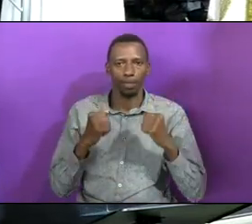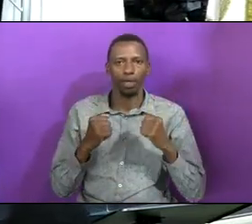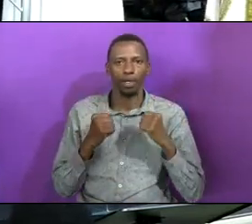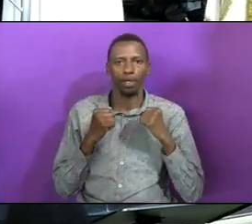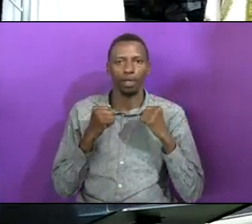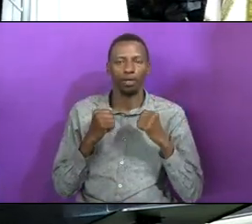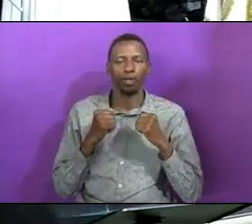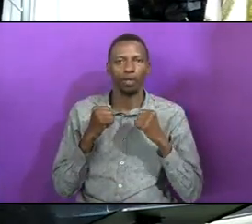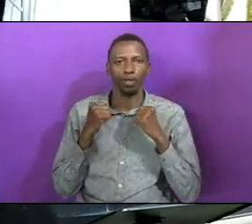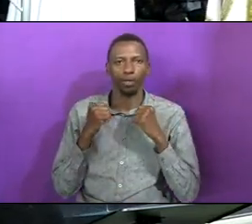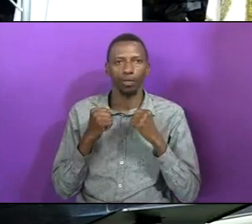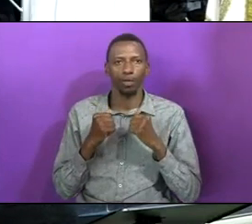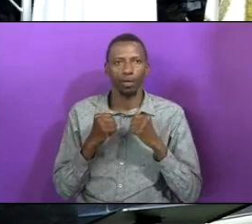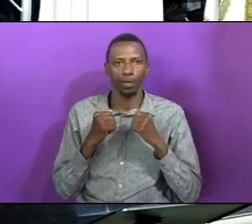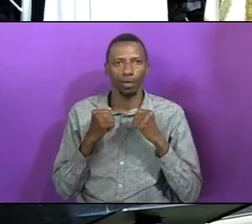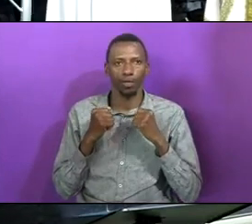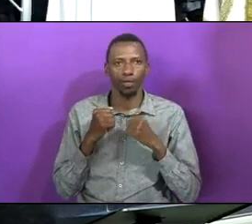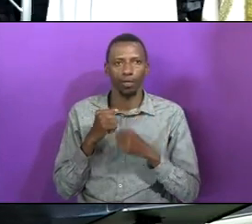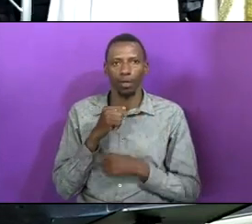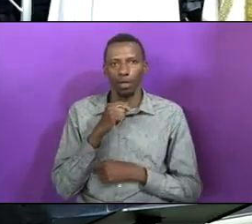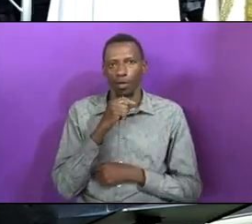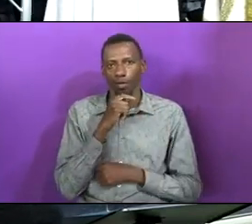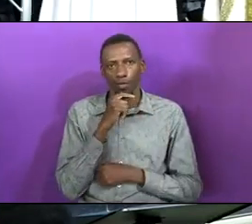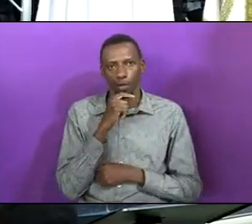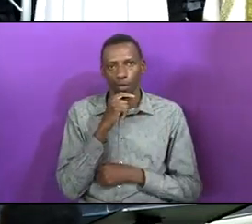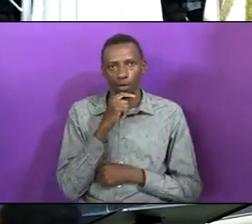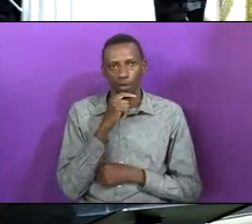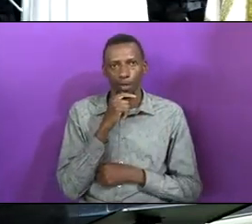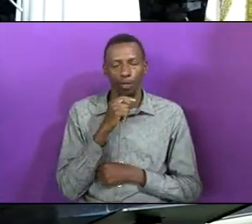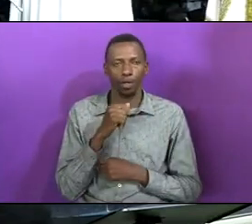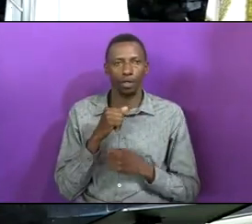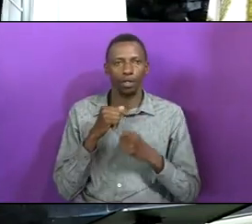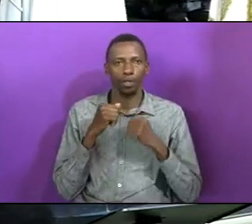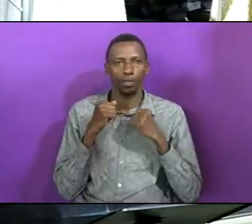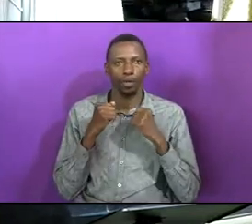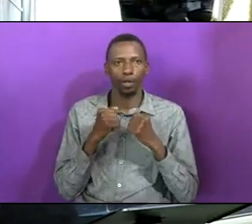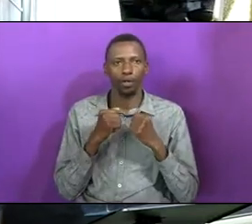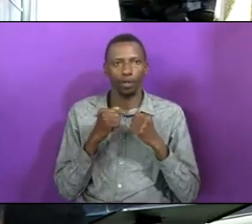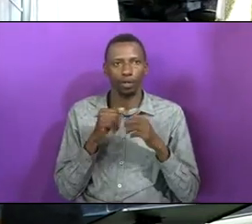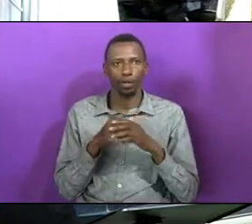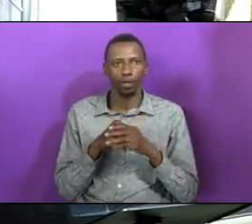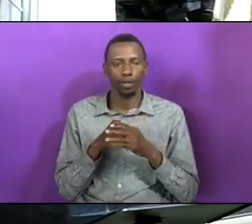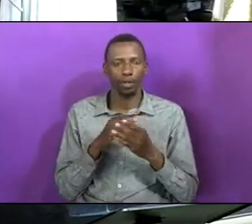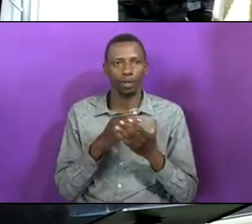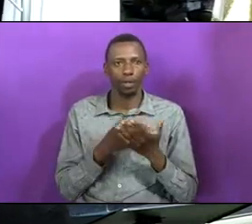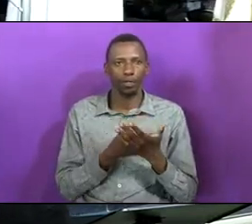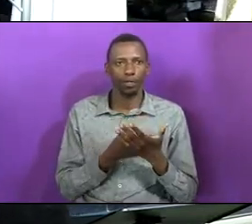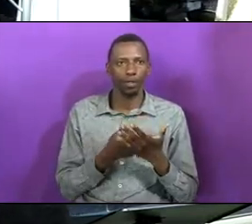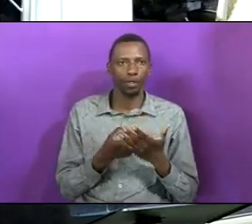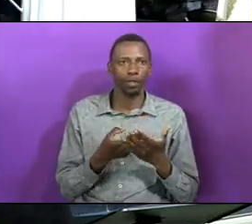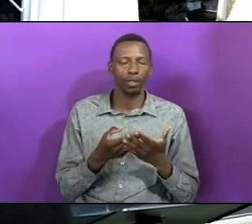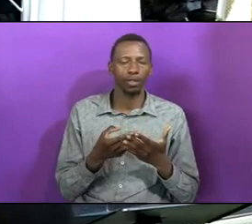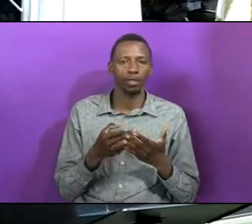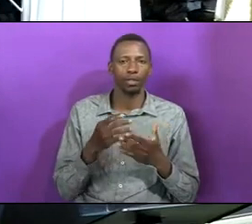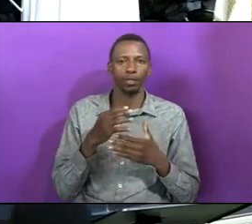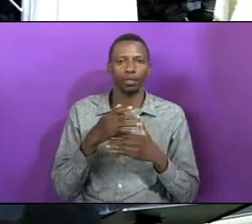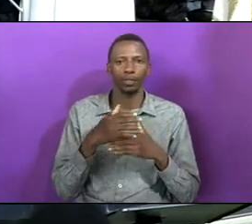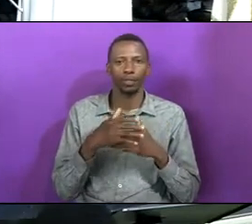There is power, one down-walking power in the